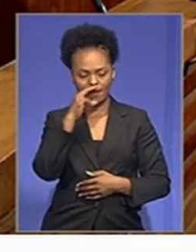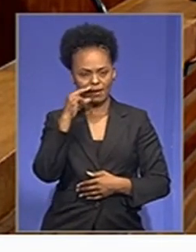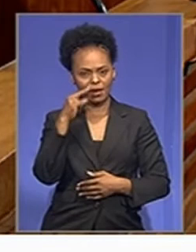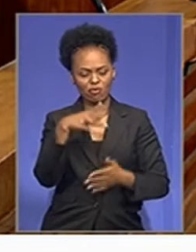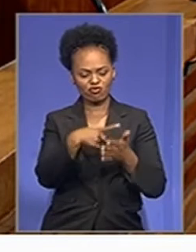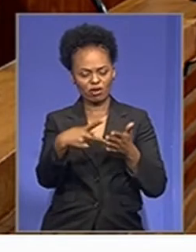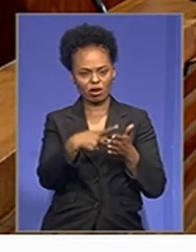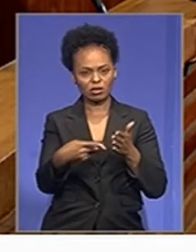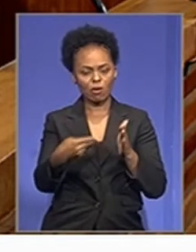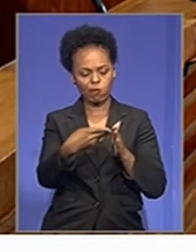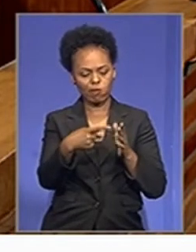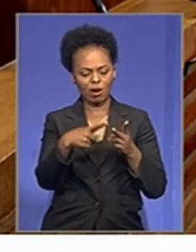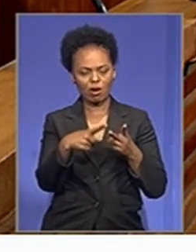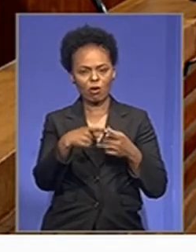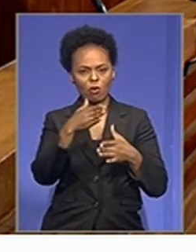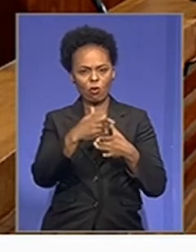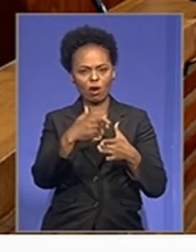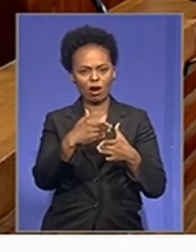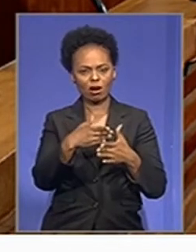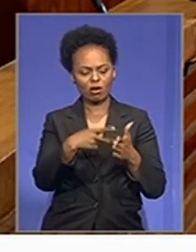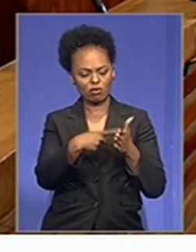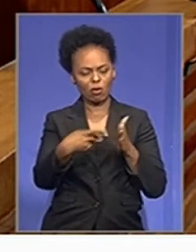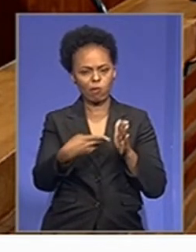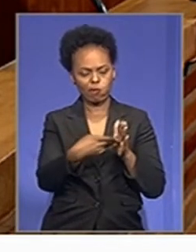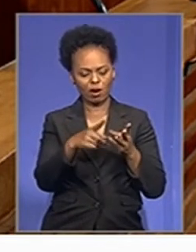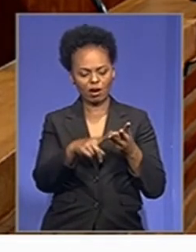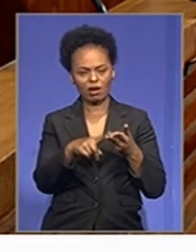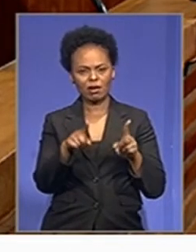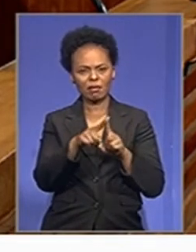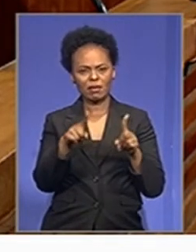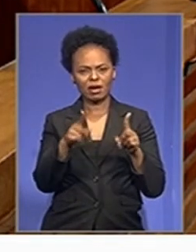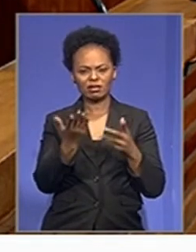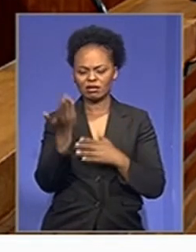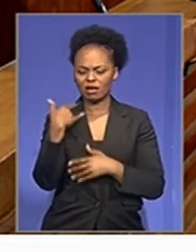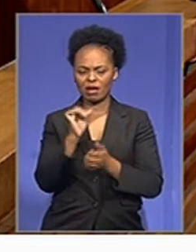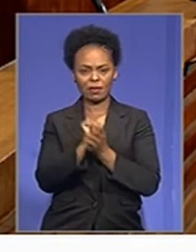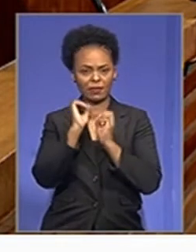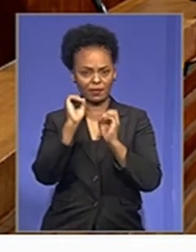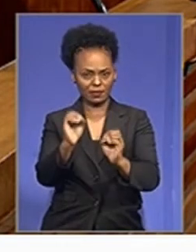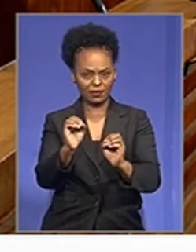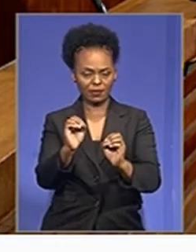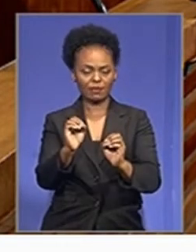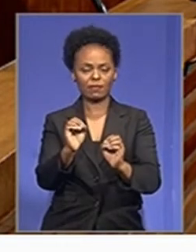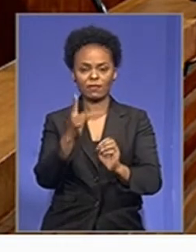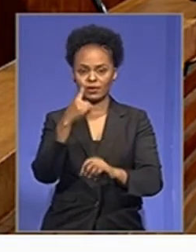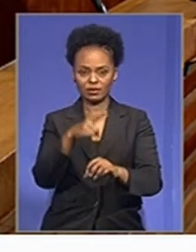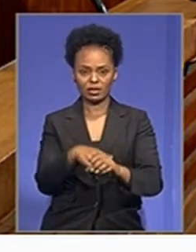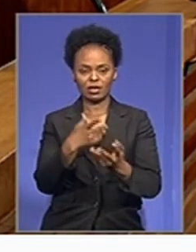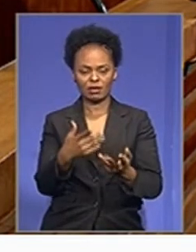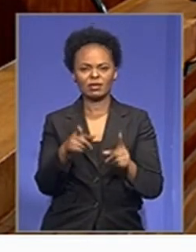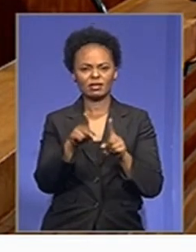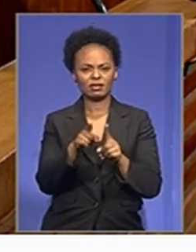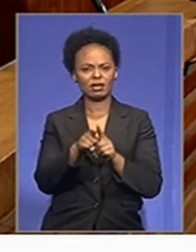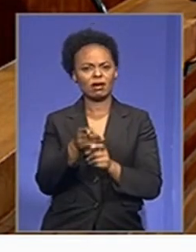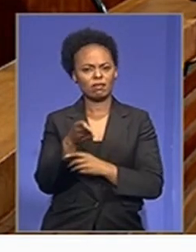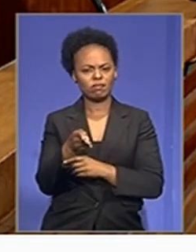applicant has a fixed work, that the applicant has no previous convictions, and that the applicant would stand his trial.